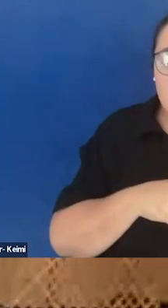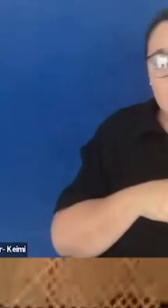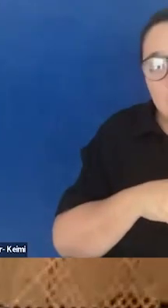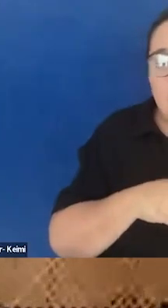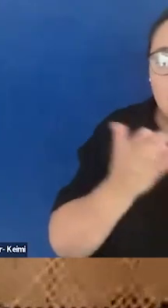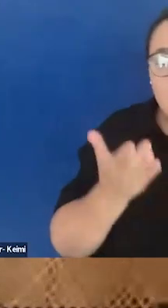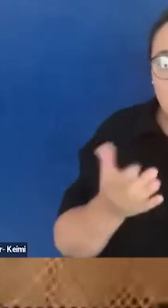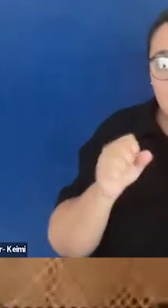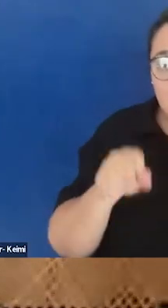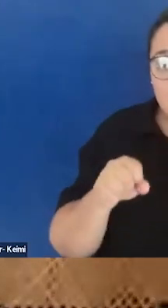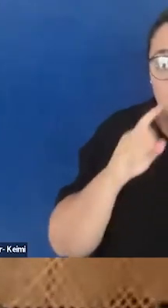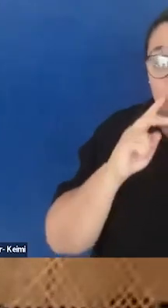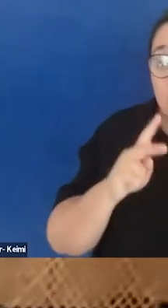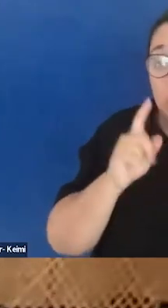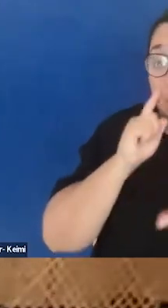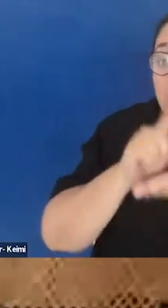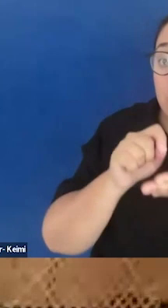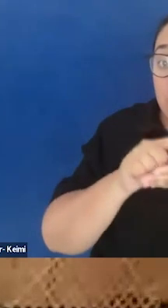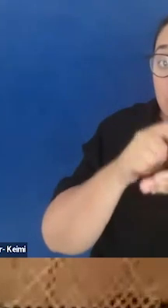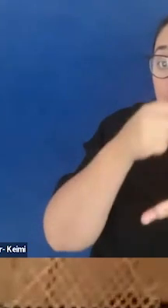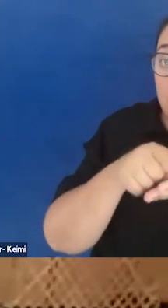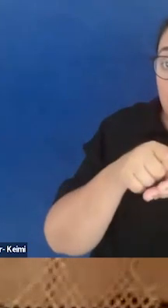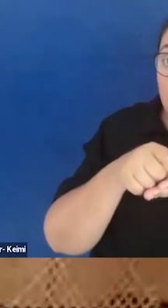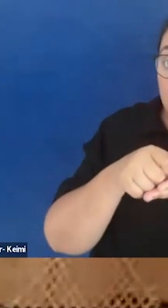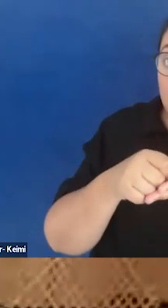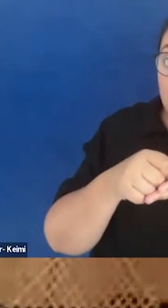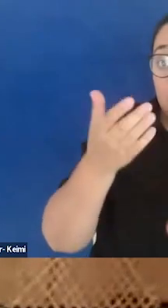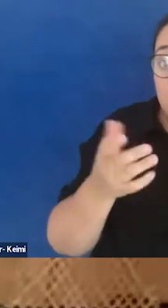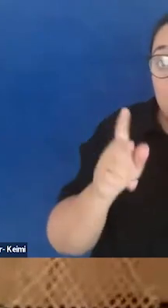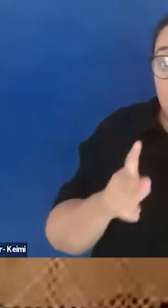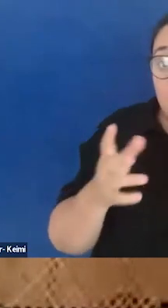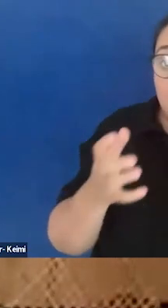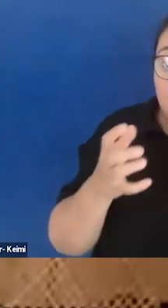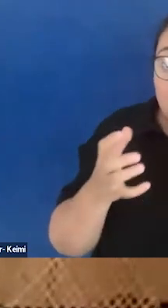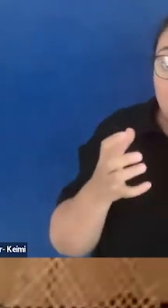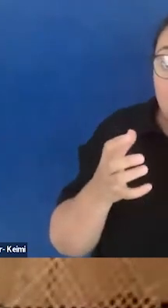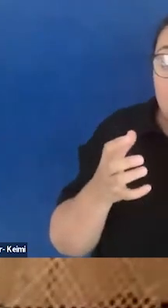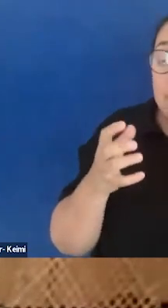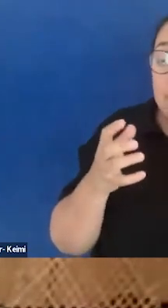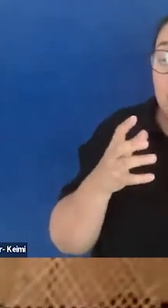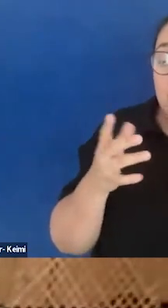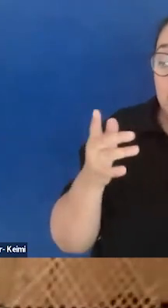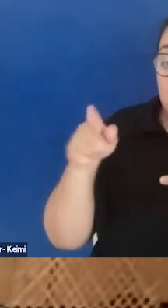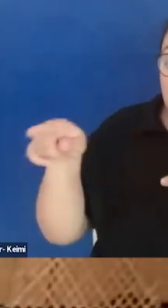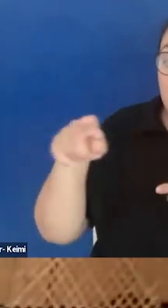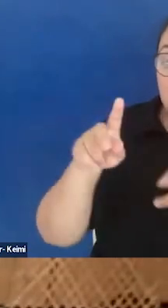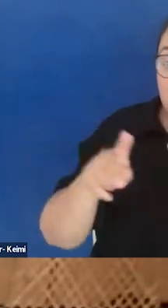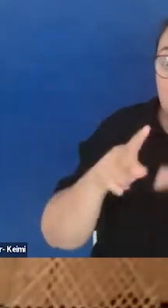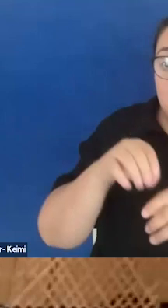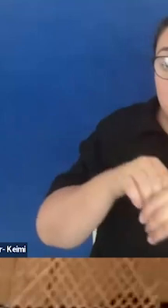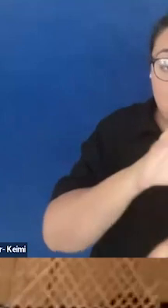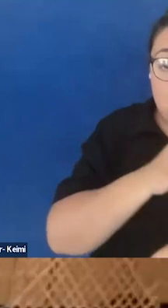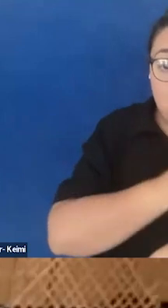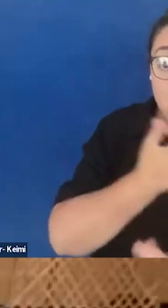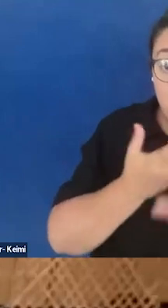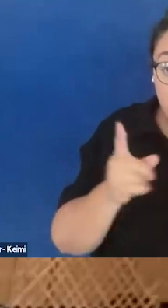possibility for folks to write letters. Maybe folks want to, you know, folks in Palestine are reading. They